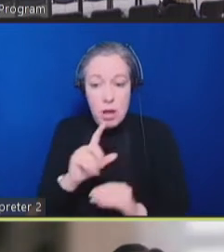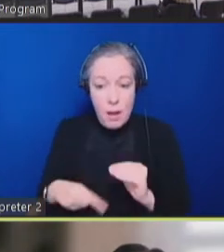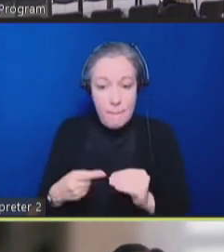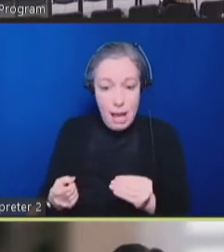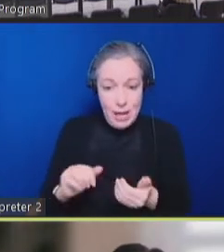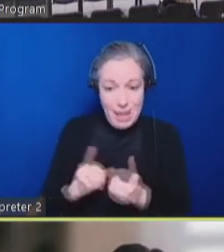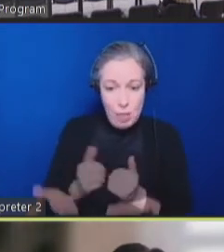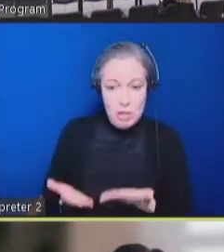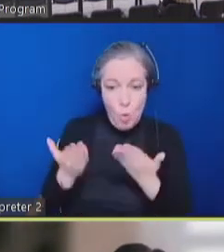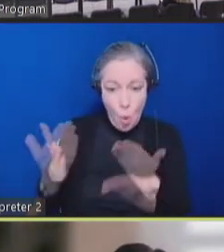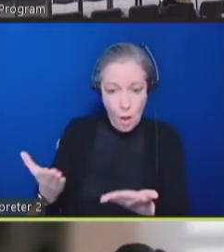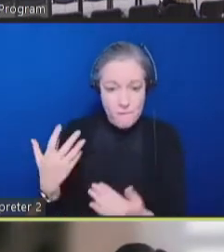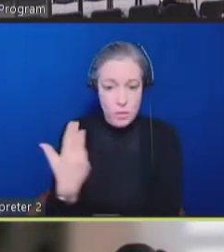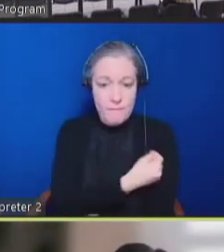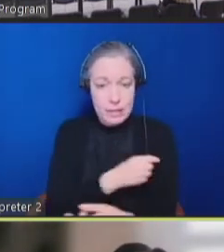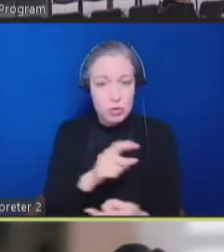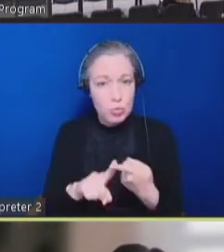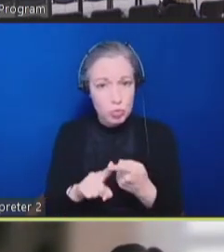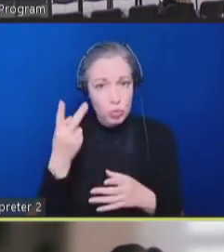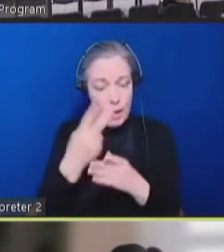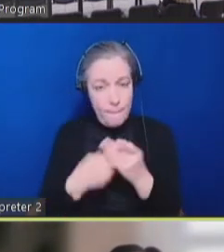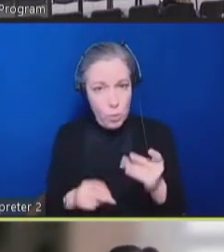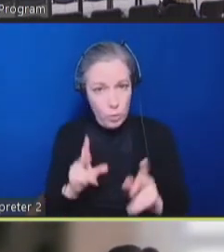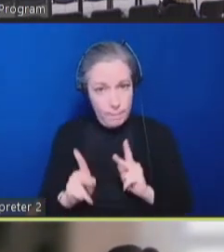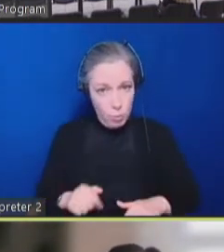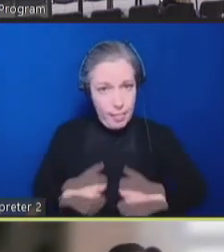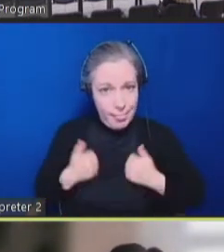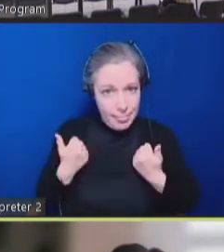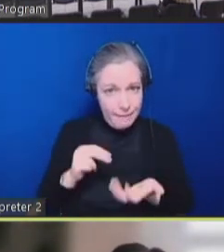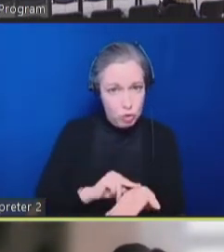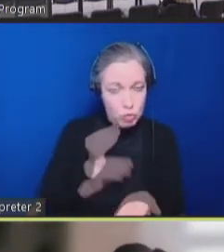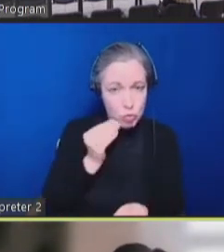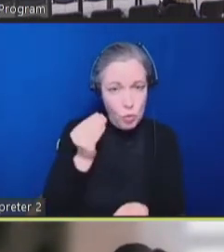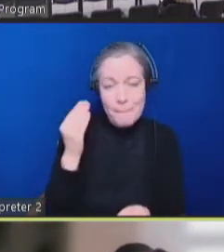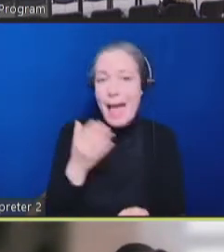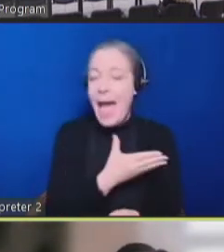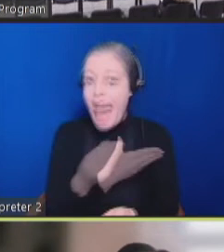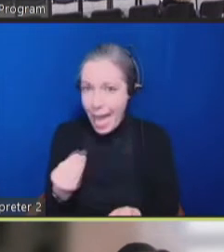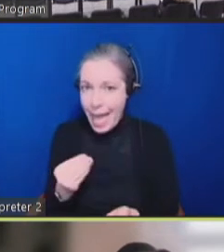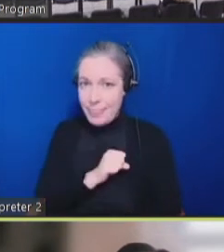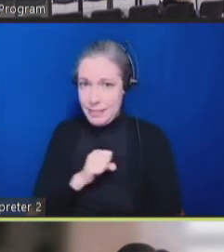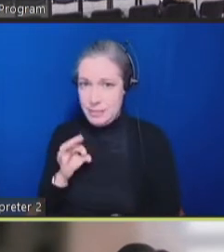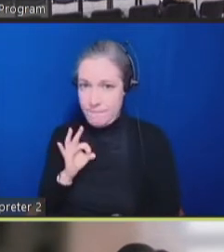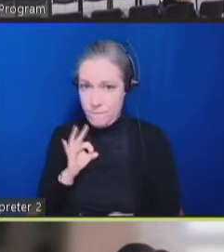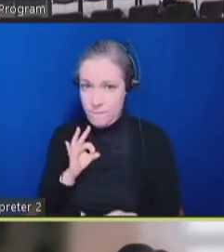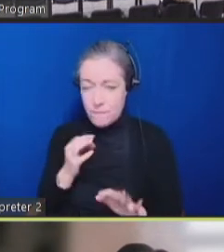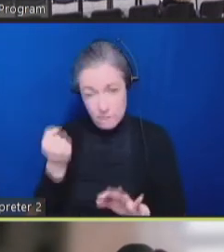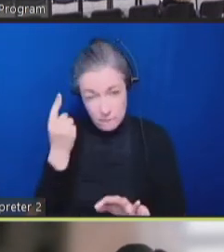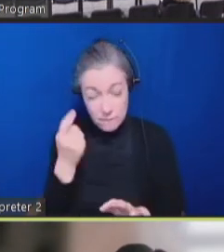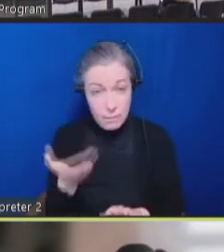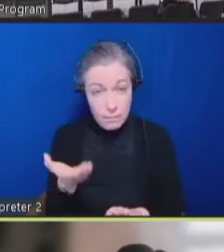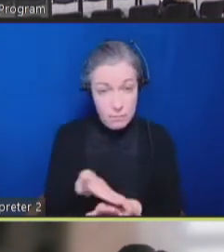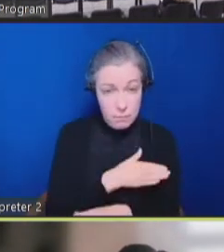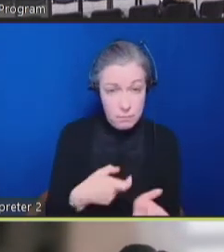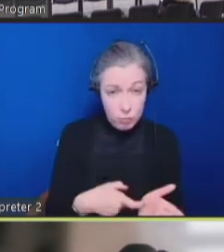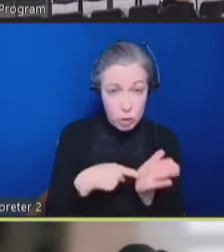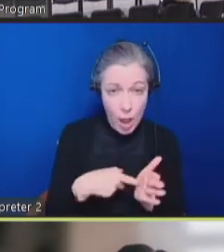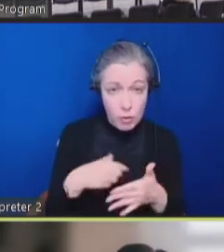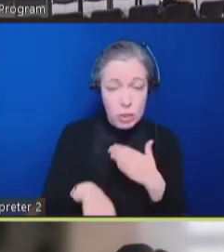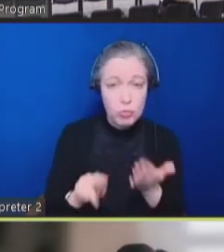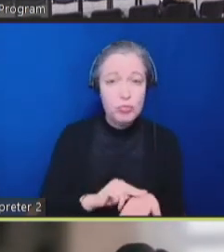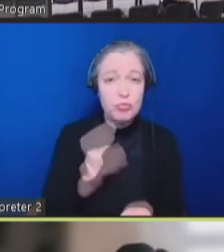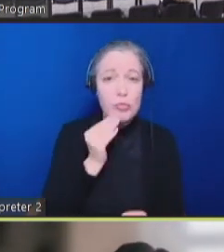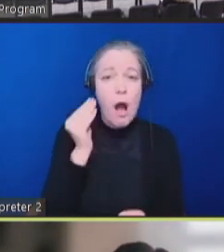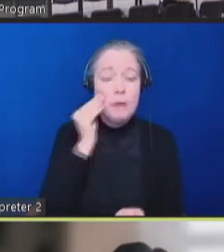to residents and staff. And so this was required in nursing homes. The ICF IDDs